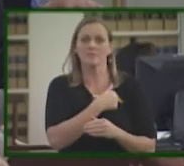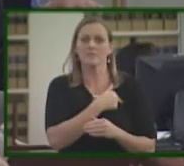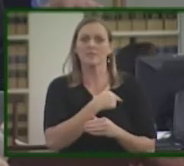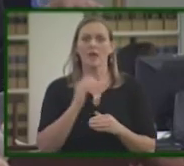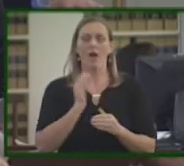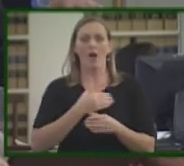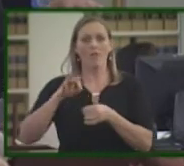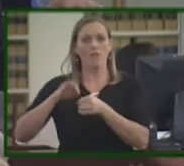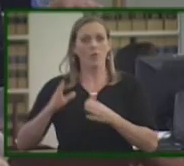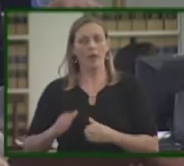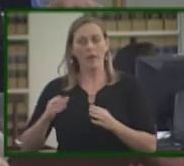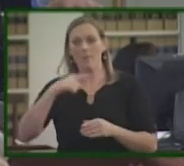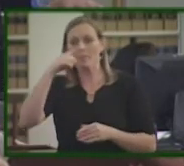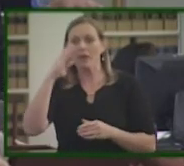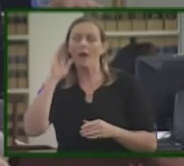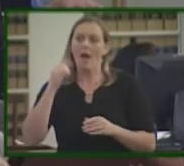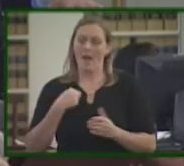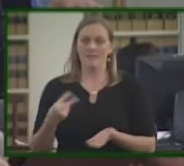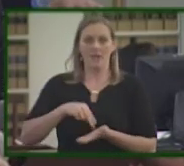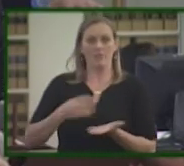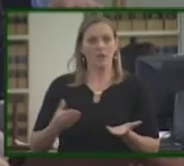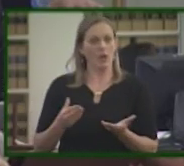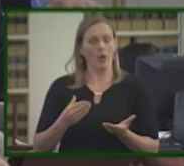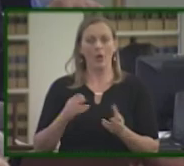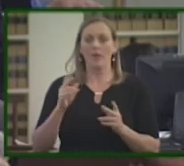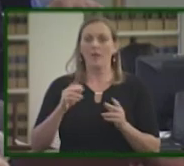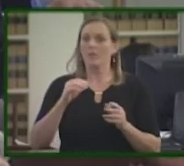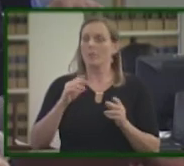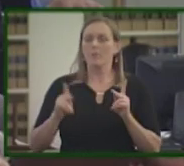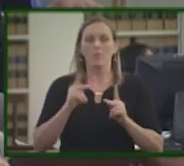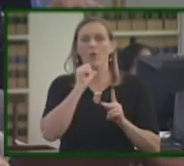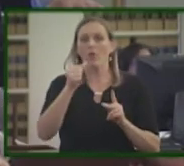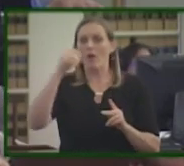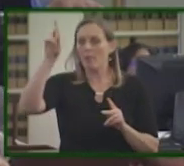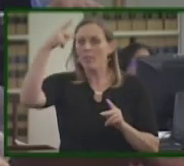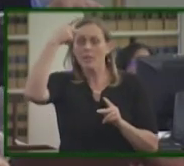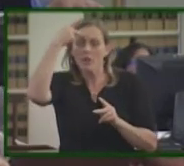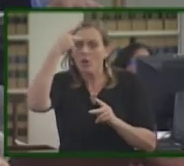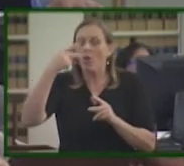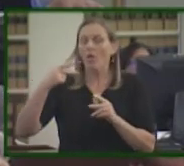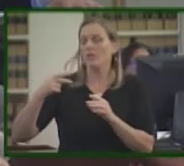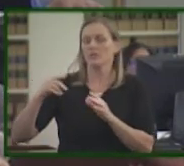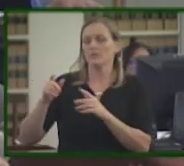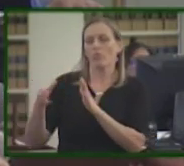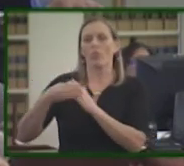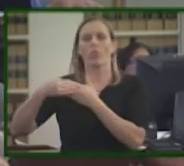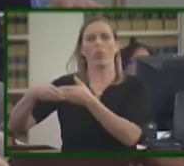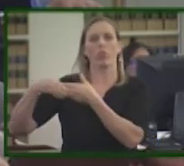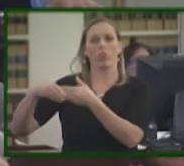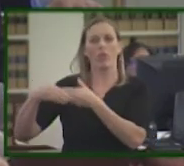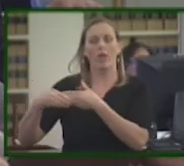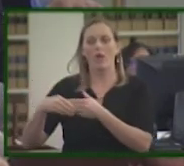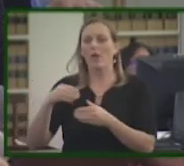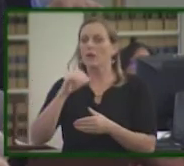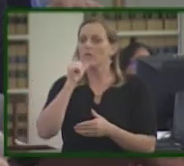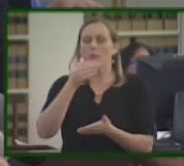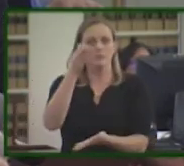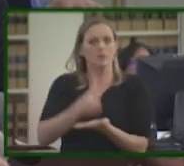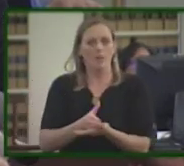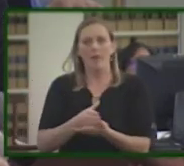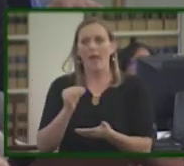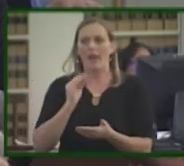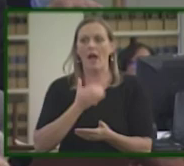us address. I stand here today to tell you that our people are not political props. Our hardworking California citizens will not be silenced.